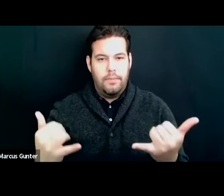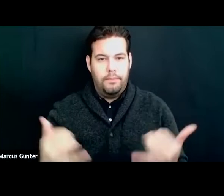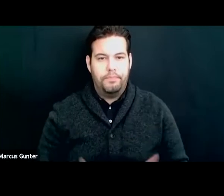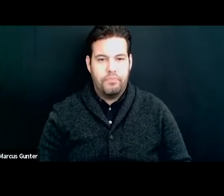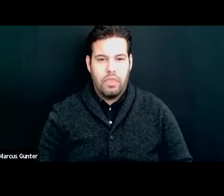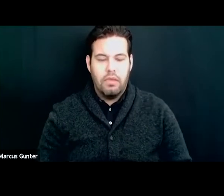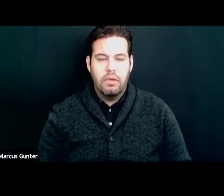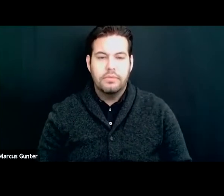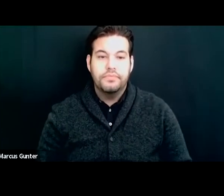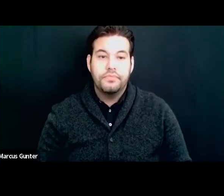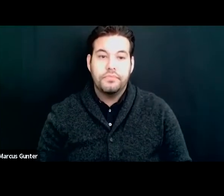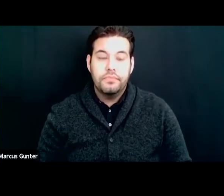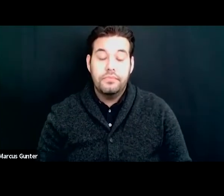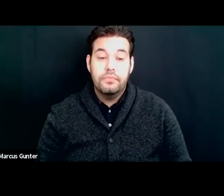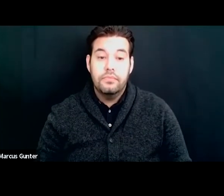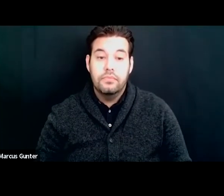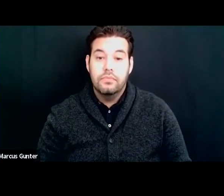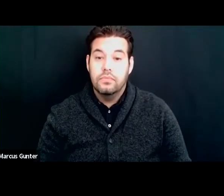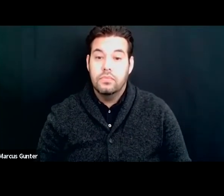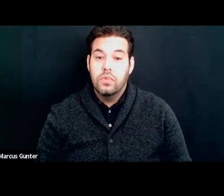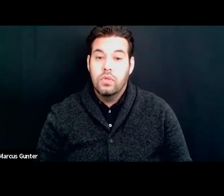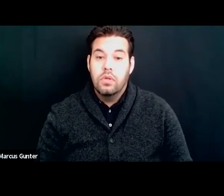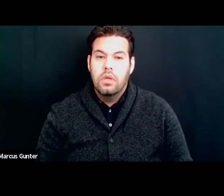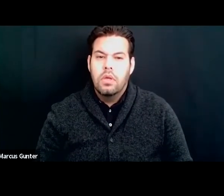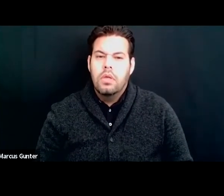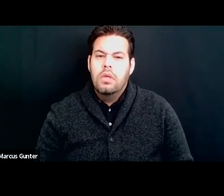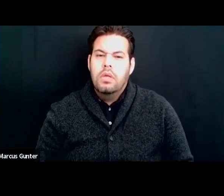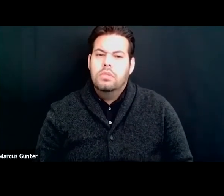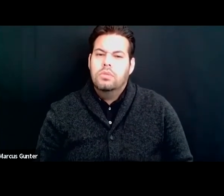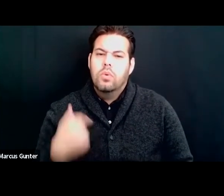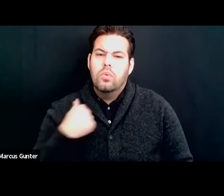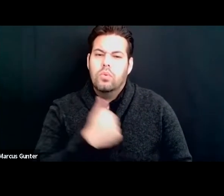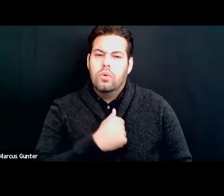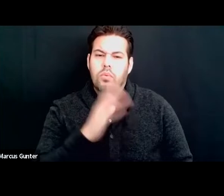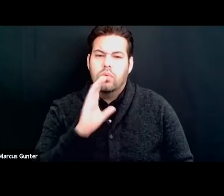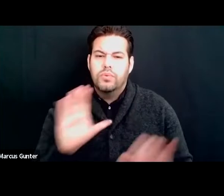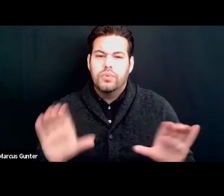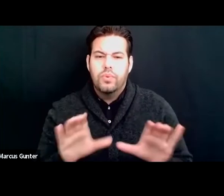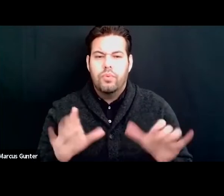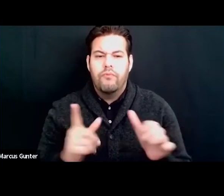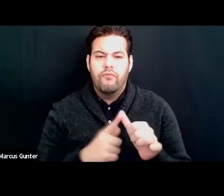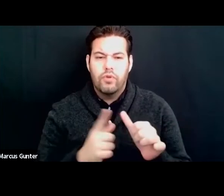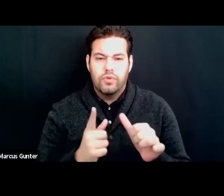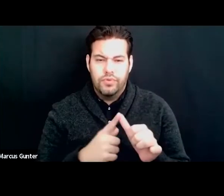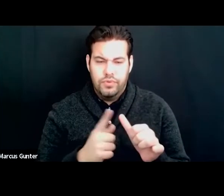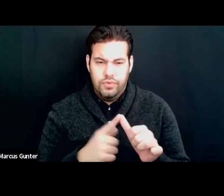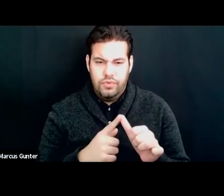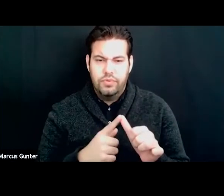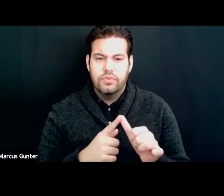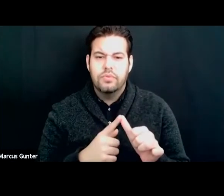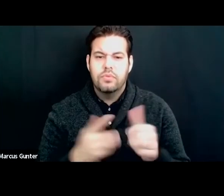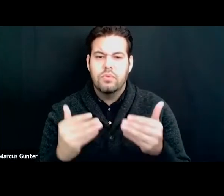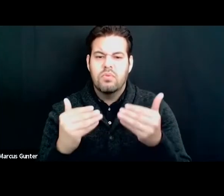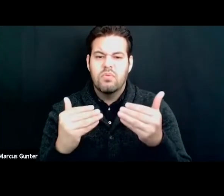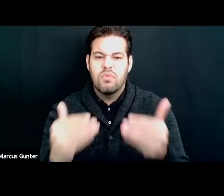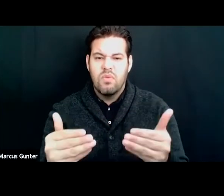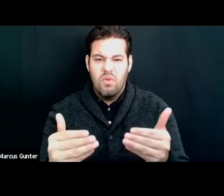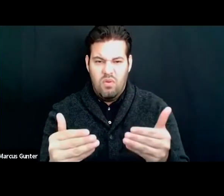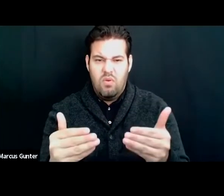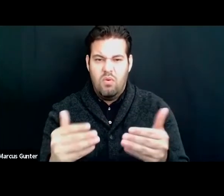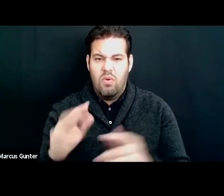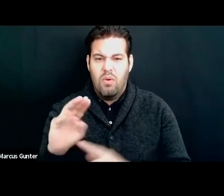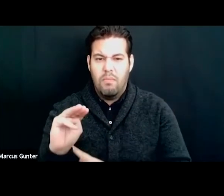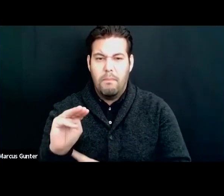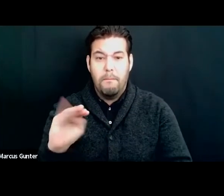So, with that, I think that what we'll do is go first to Mike